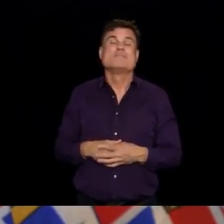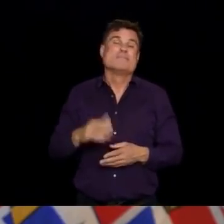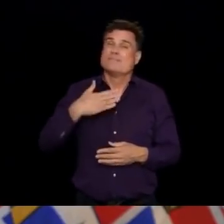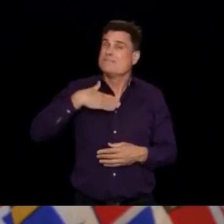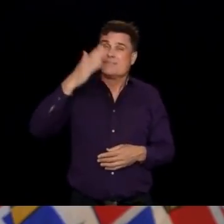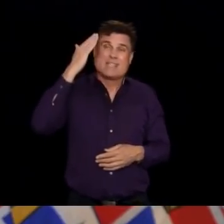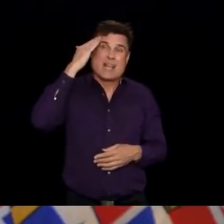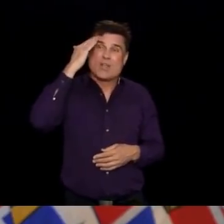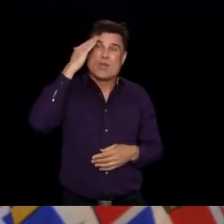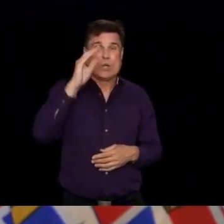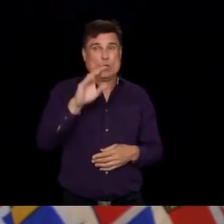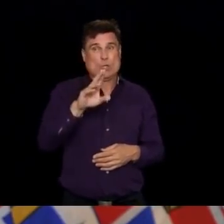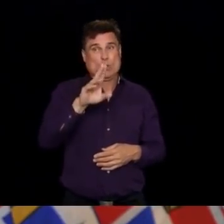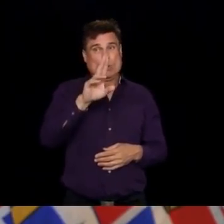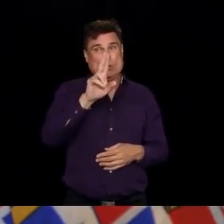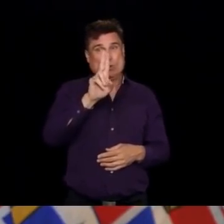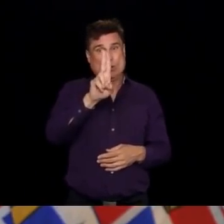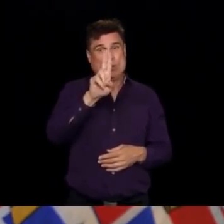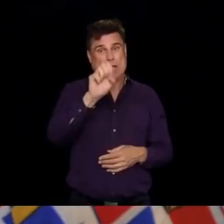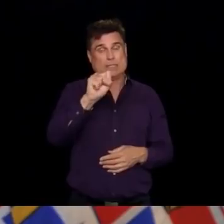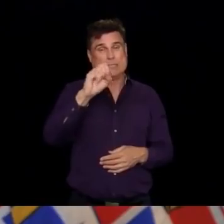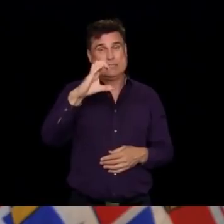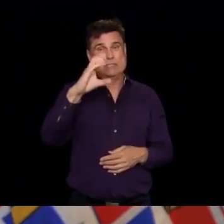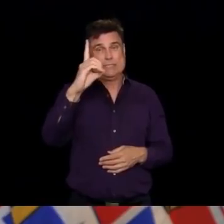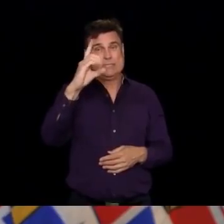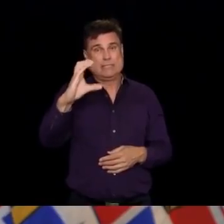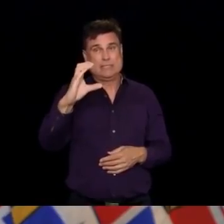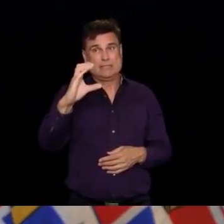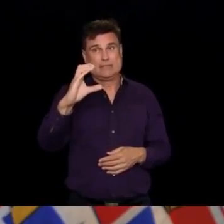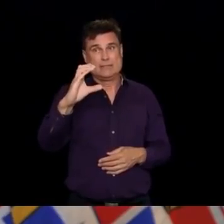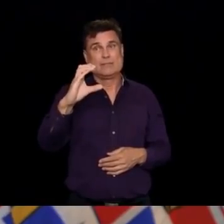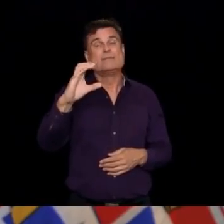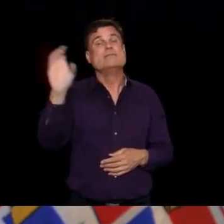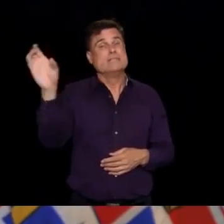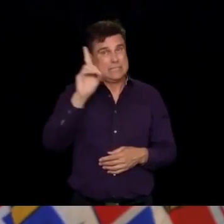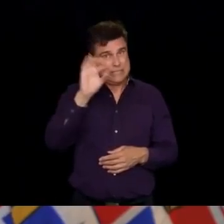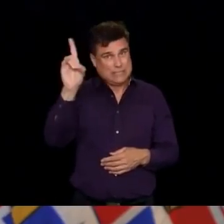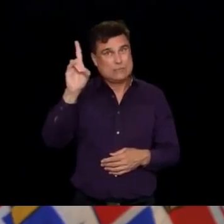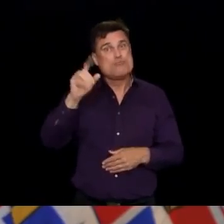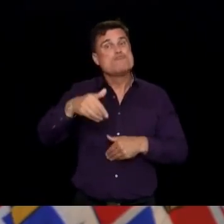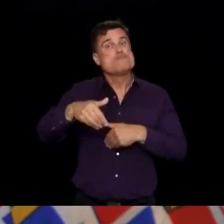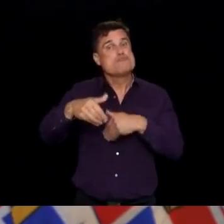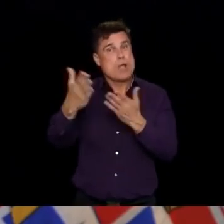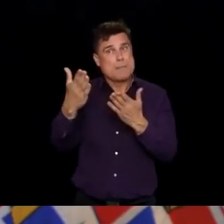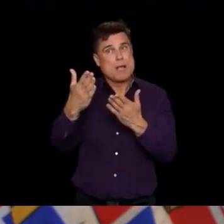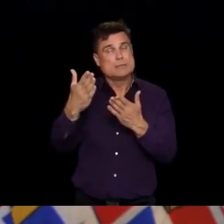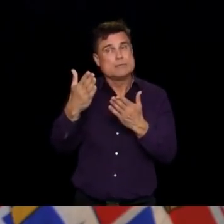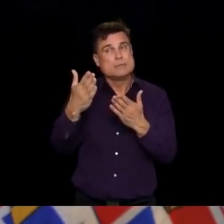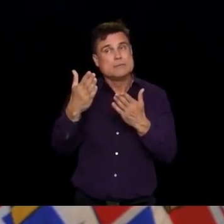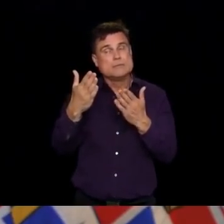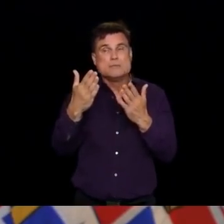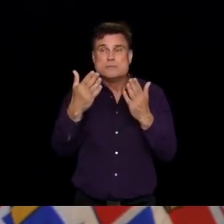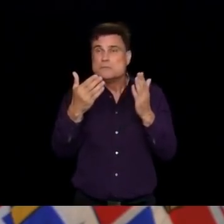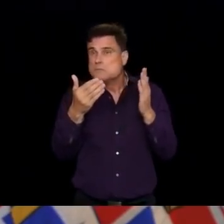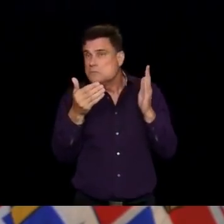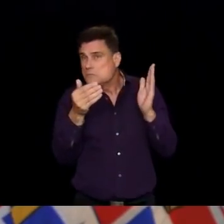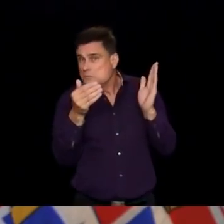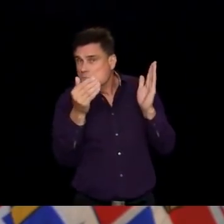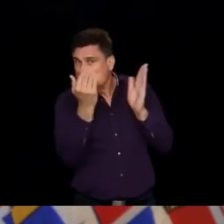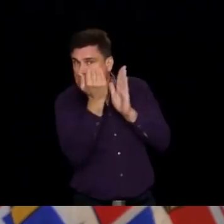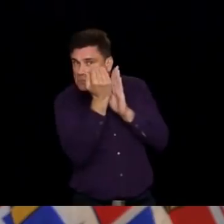similar. The U.S. CDC has actually recommended a number of the criteria. So, you know, number of cases per